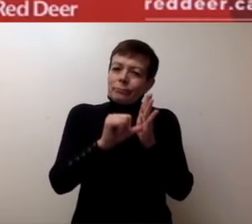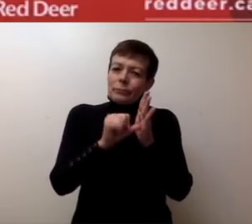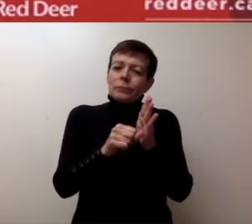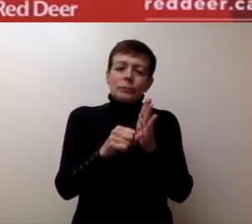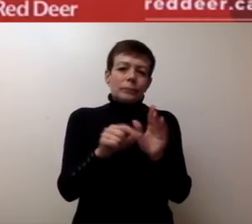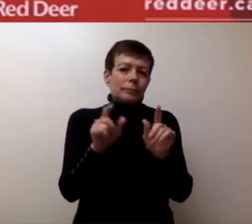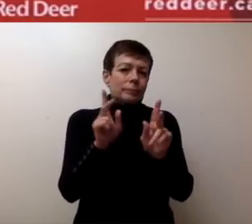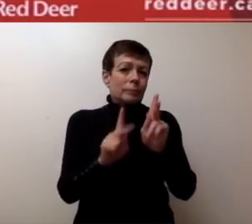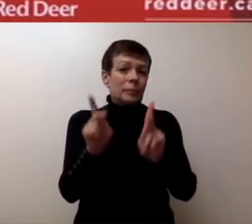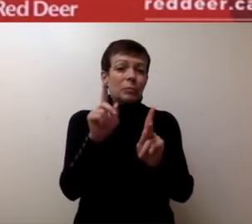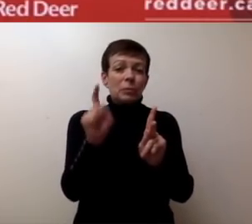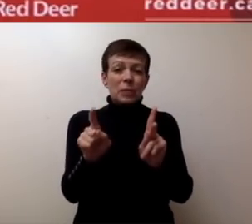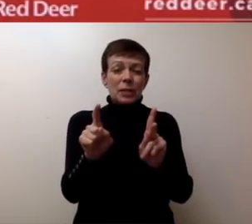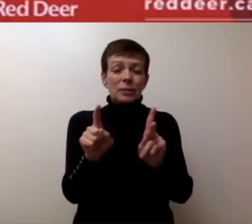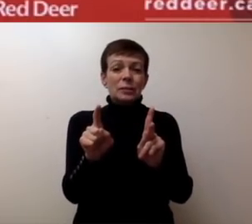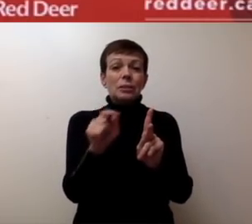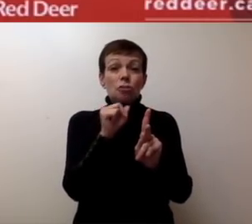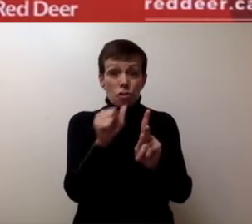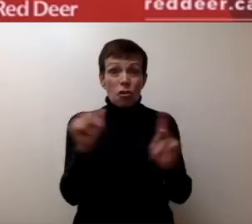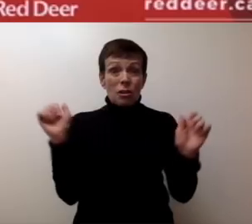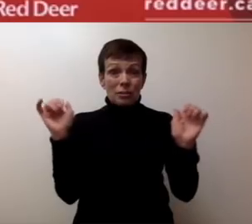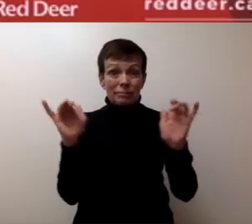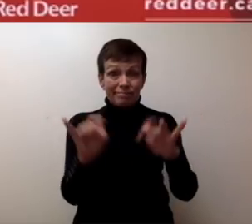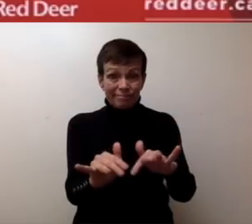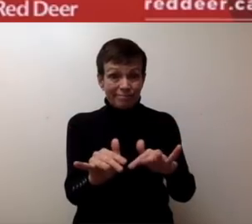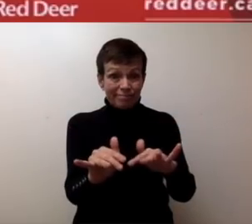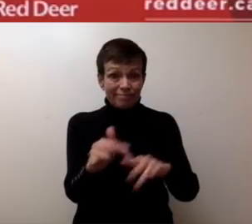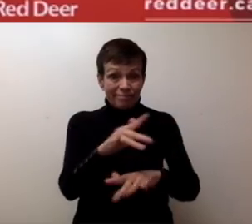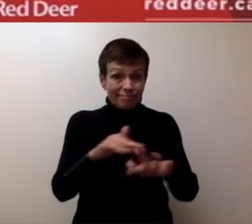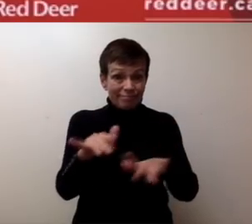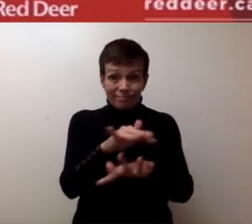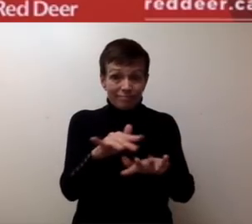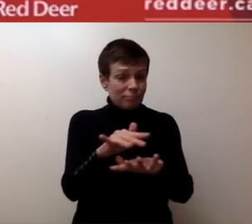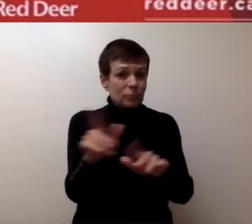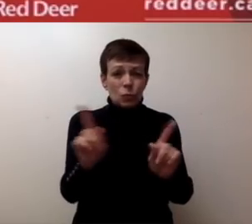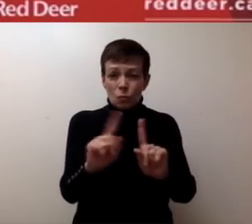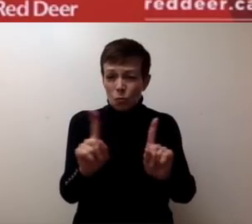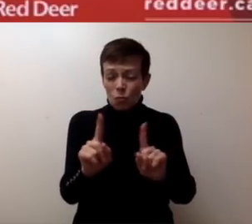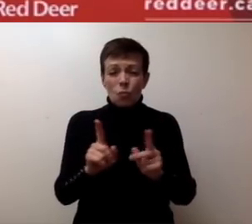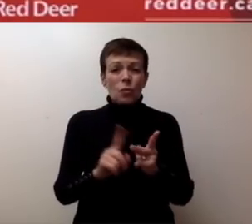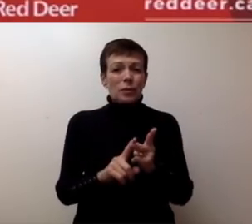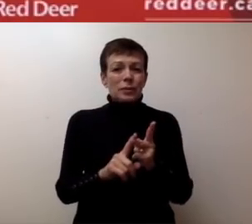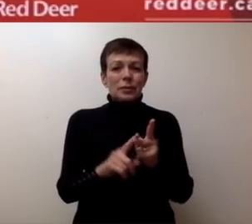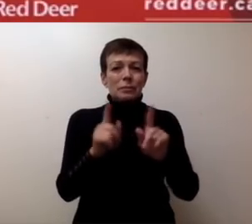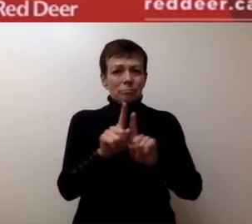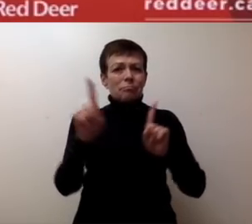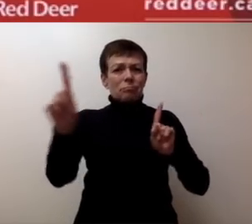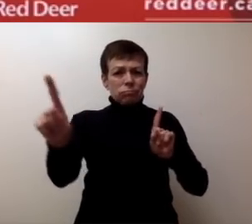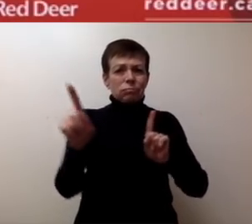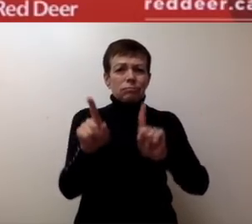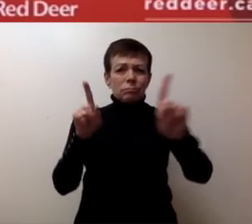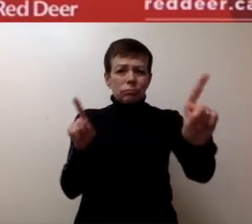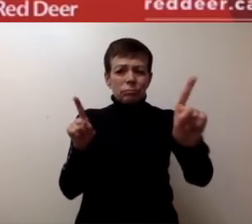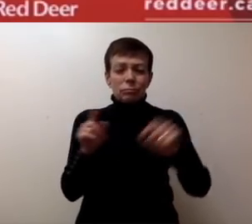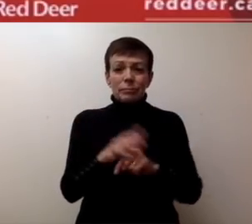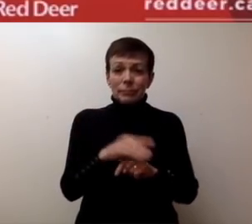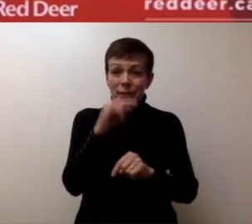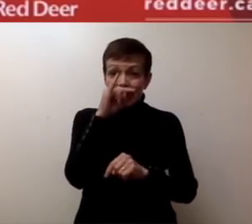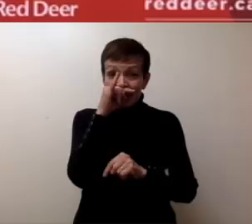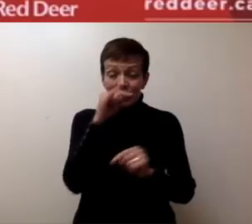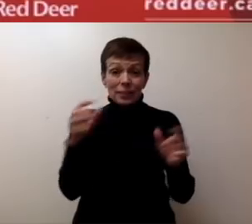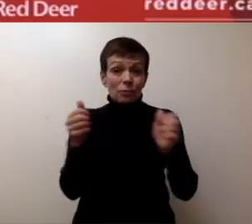distancing. This is not the time to have gatherings. This is not the time to be out and having play dates. Unfortunately,